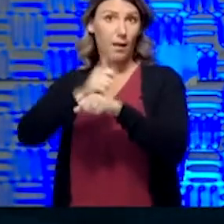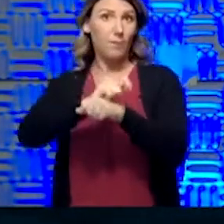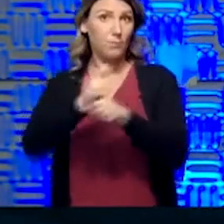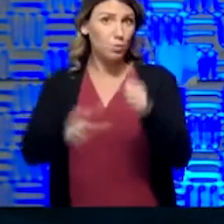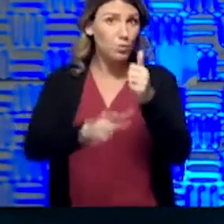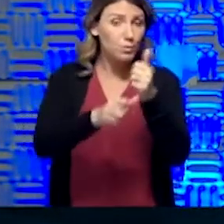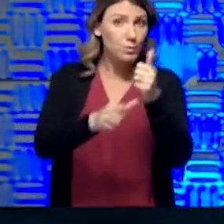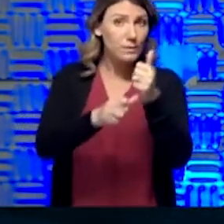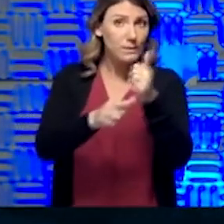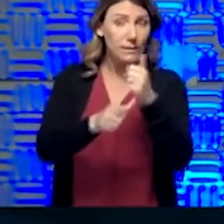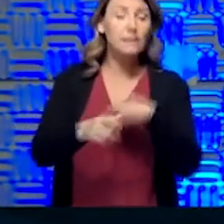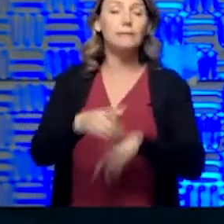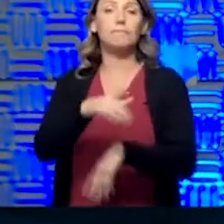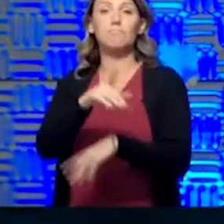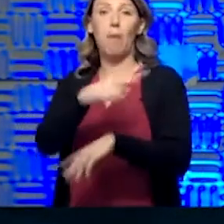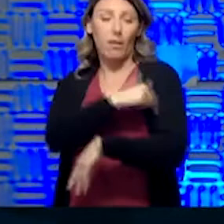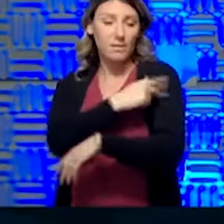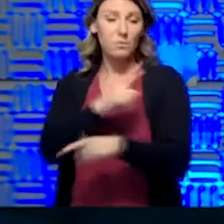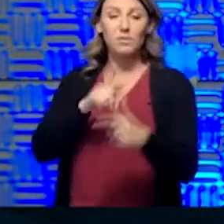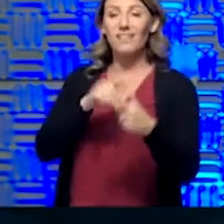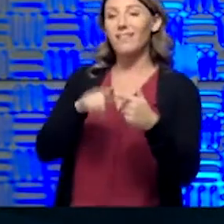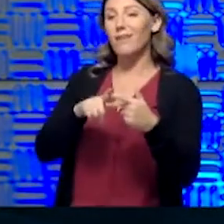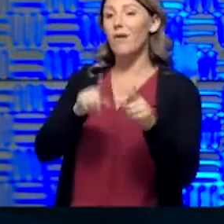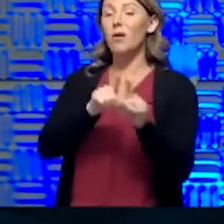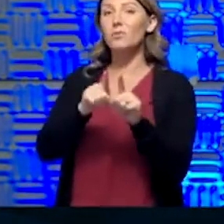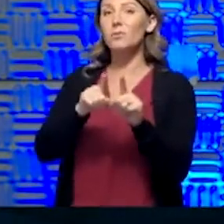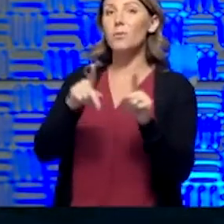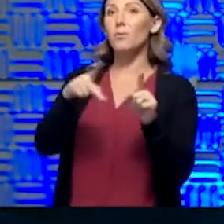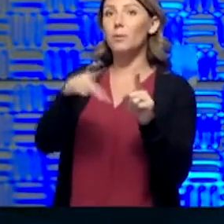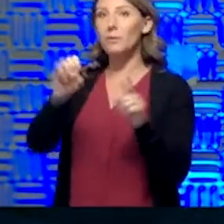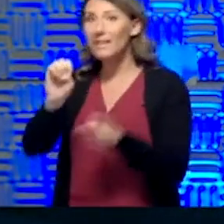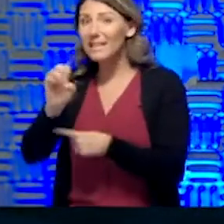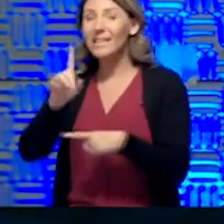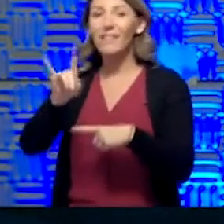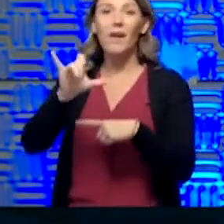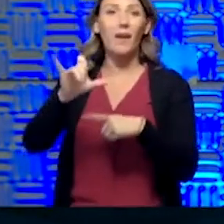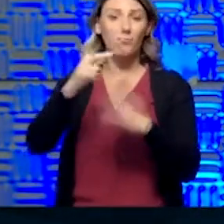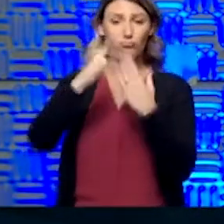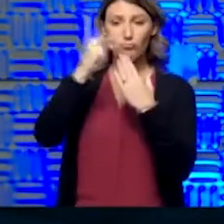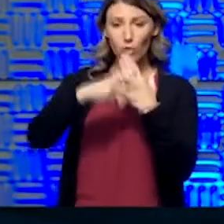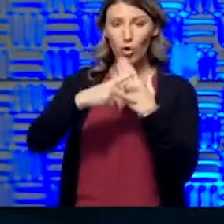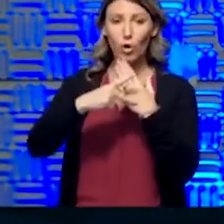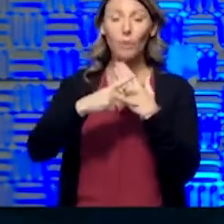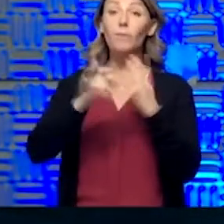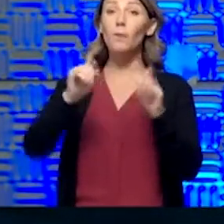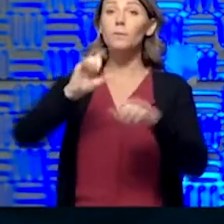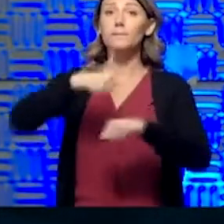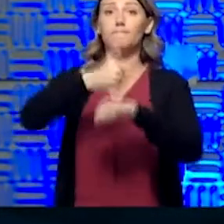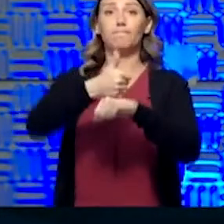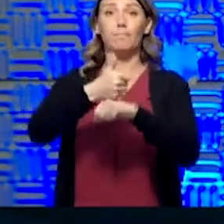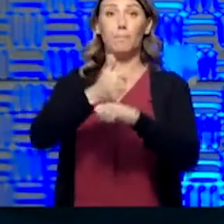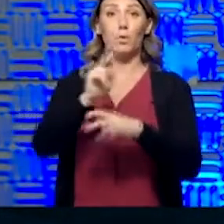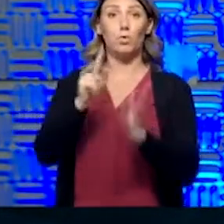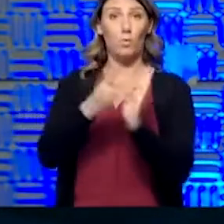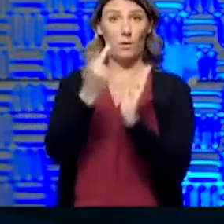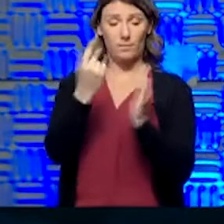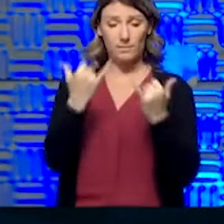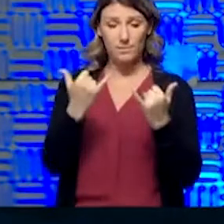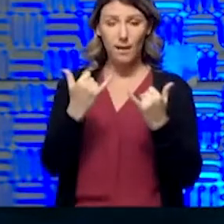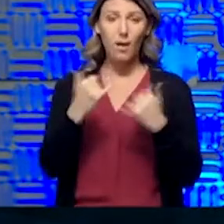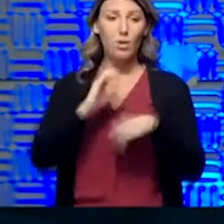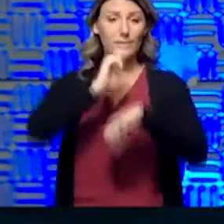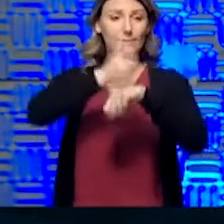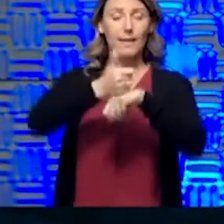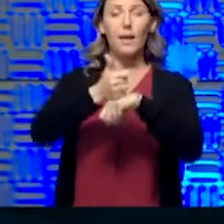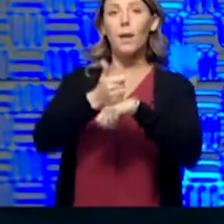PPP program. And it, that money was delivered now twice, first in a set of dollars of $30